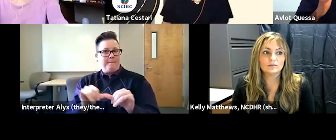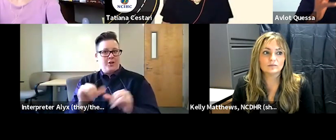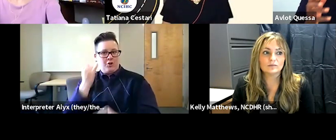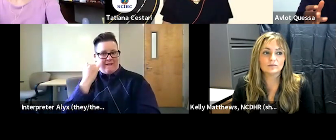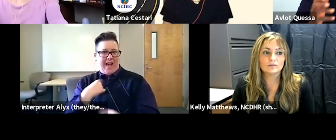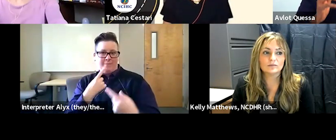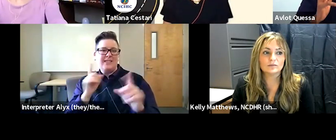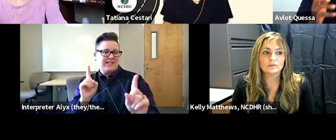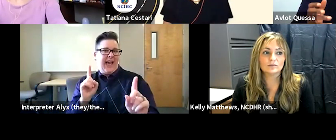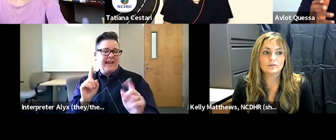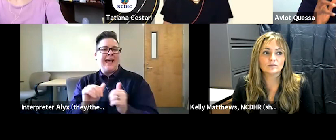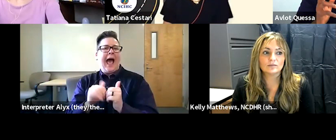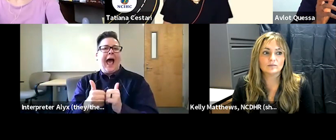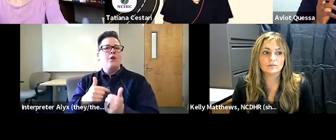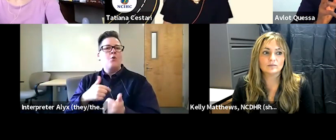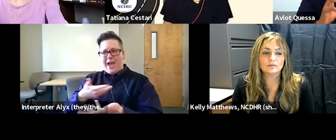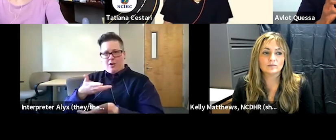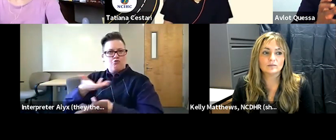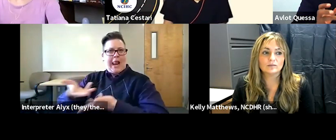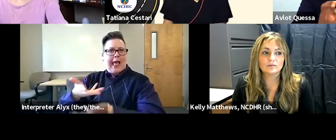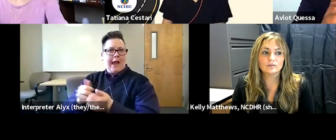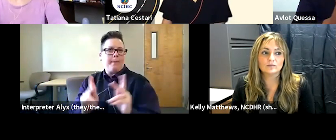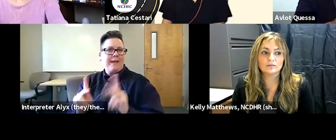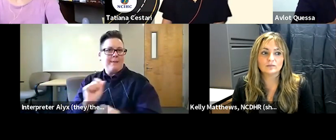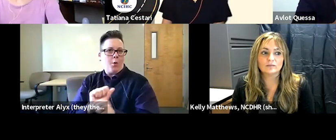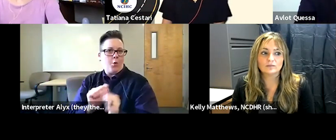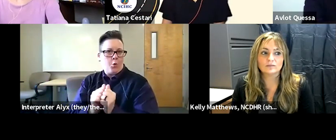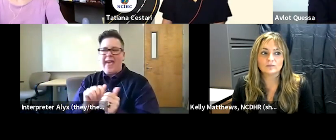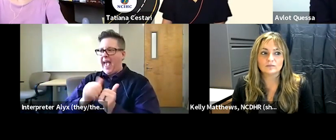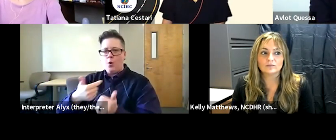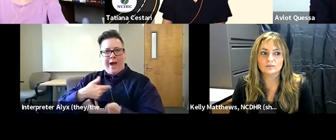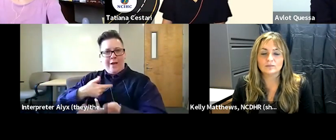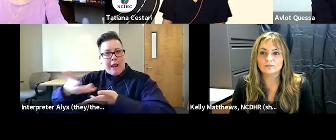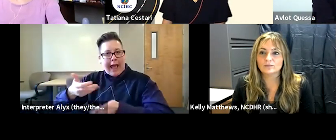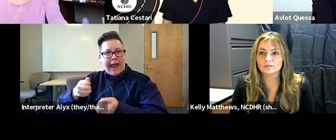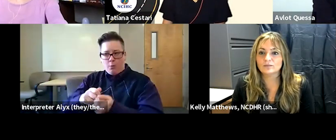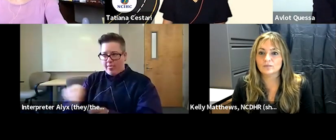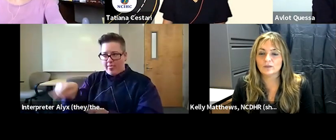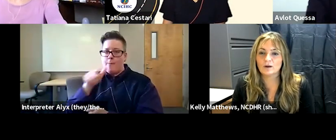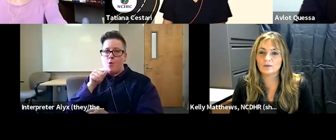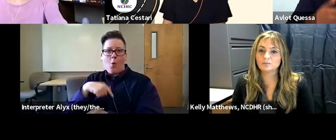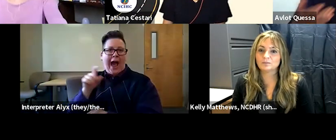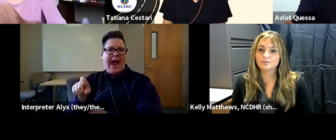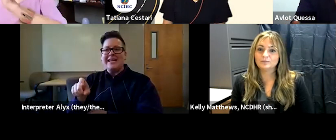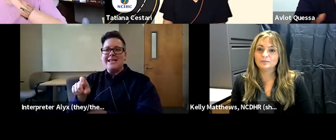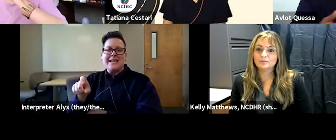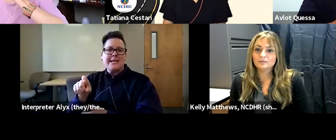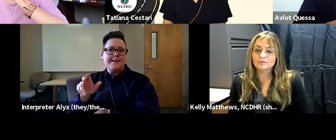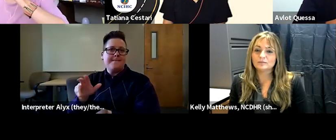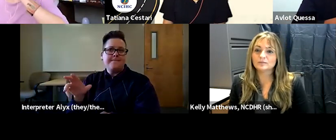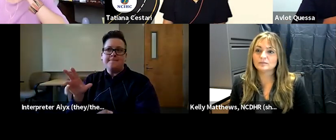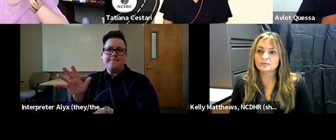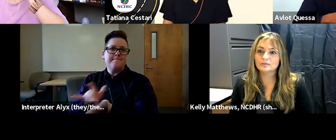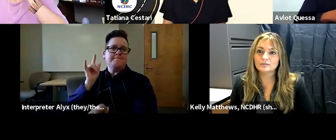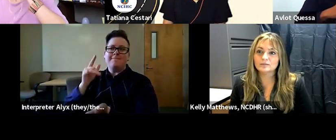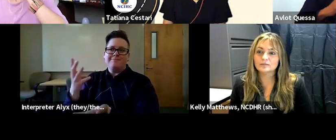how do i relate to people that i work with how do i relate to people to whom i need to tap into to make sure that i get the